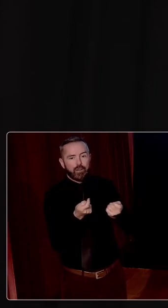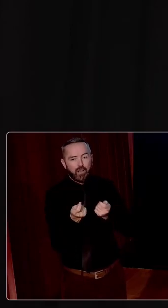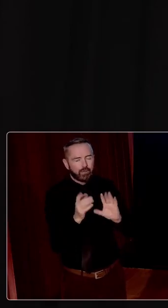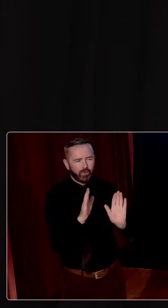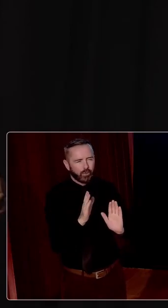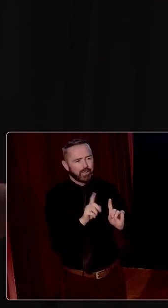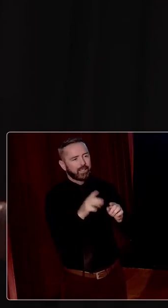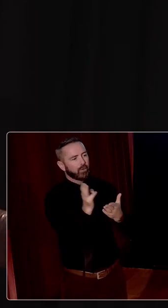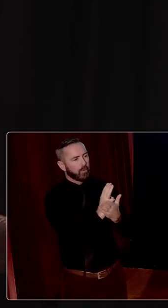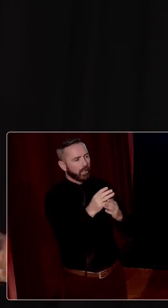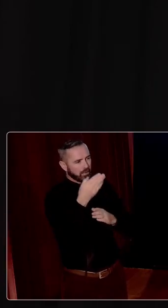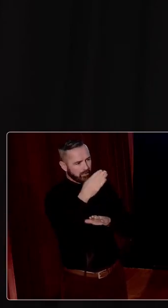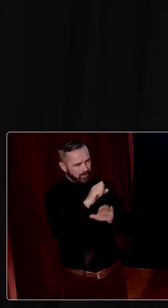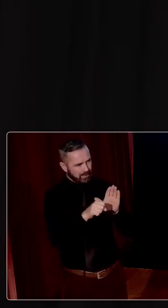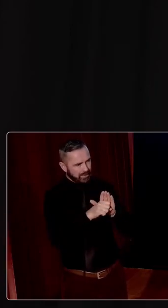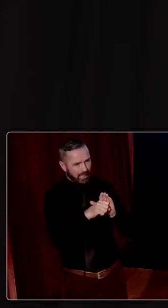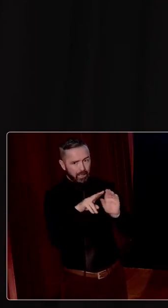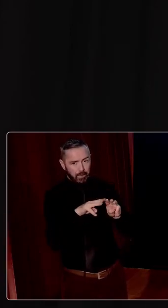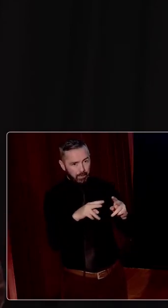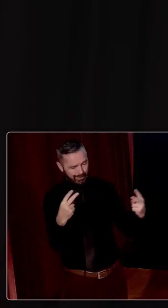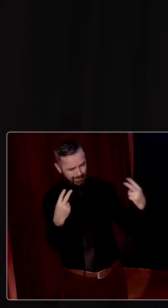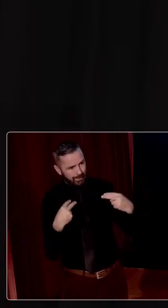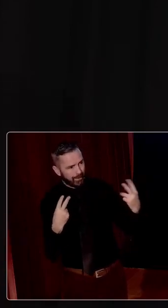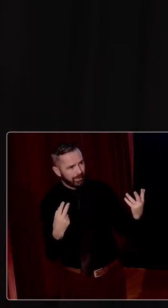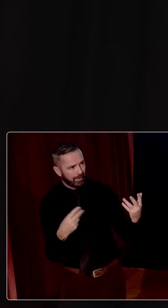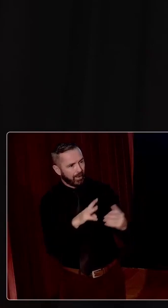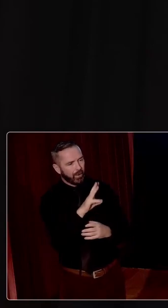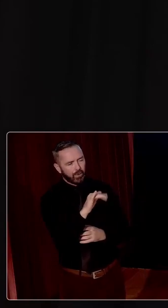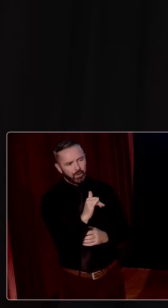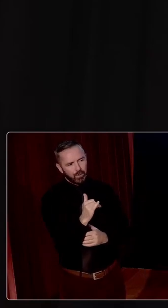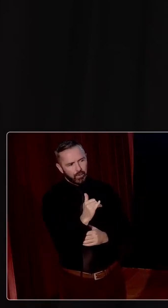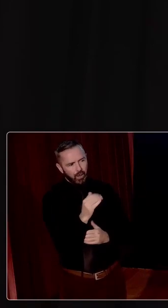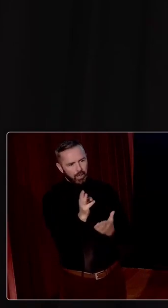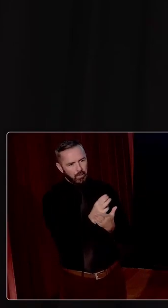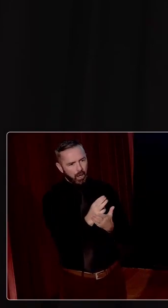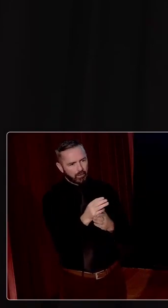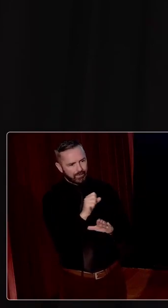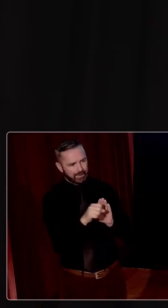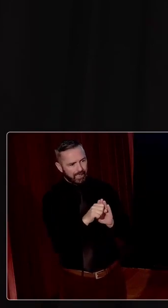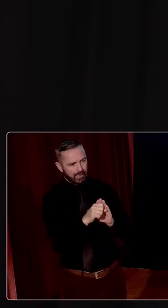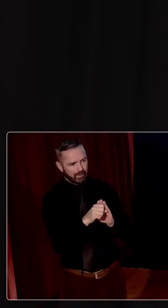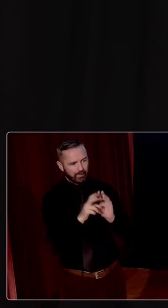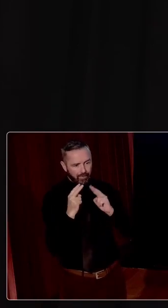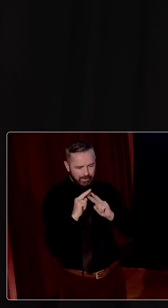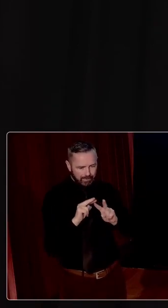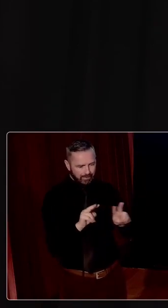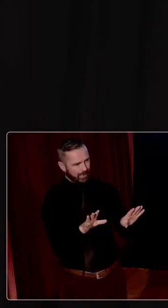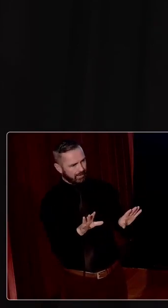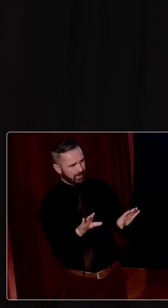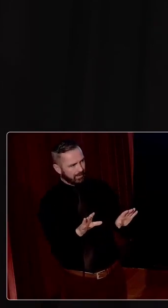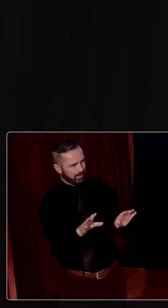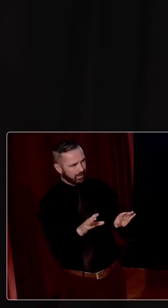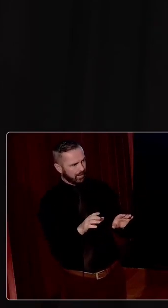those parts of the state that face out. Then why is it that the parts of the state that face in, other